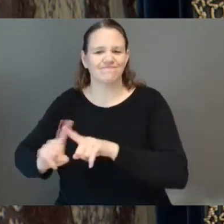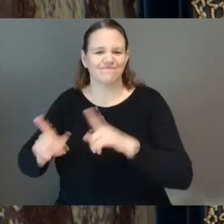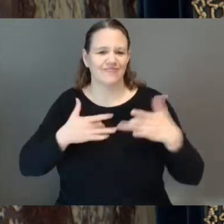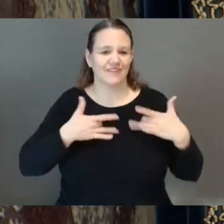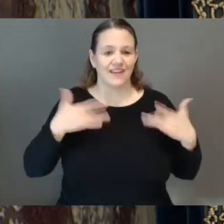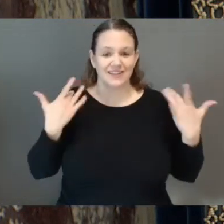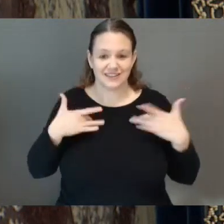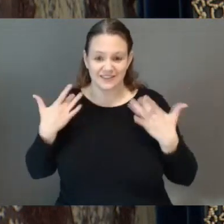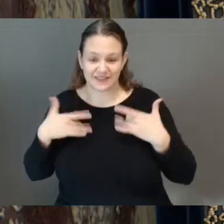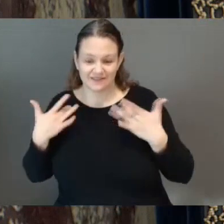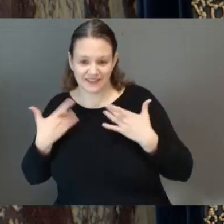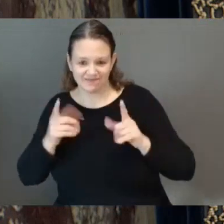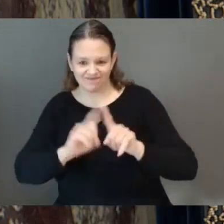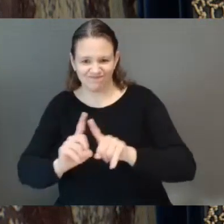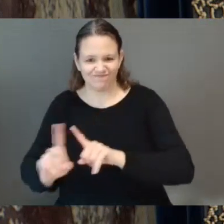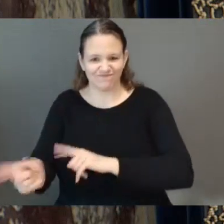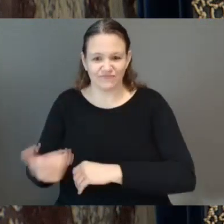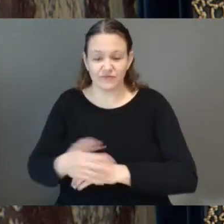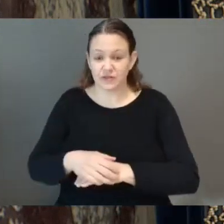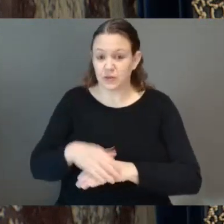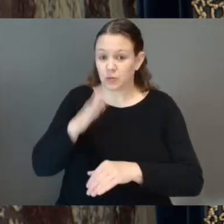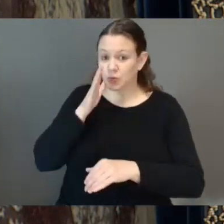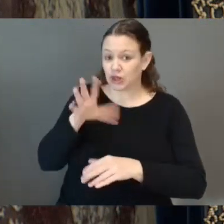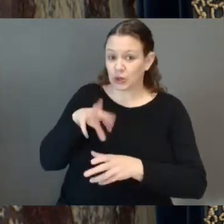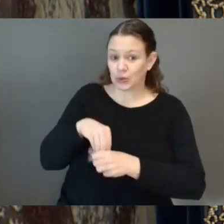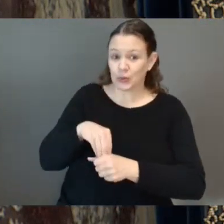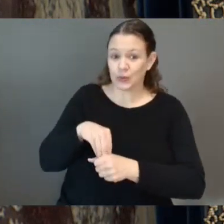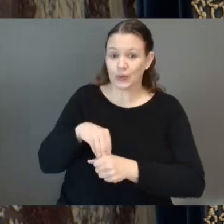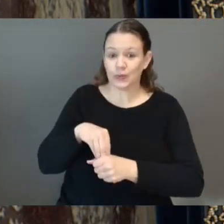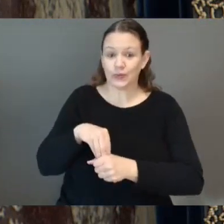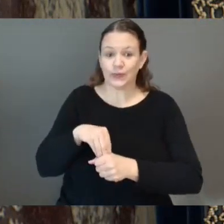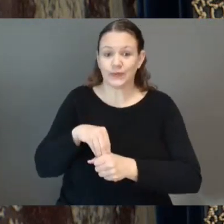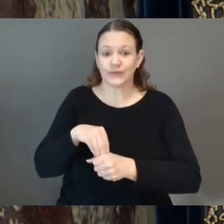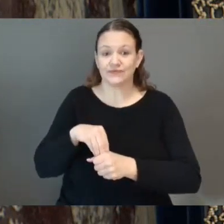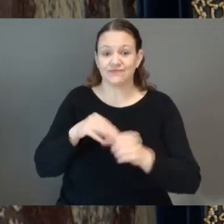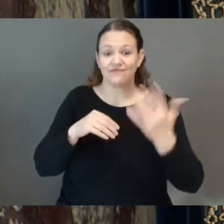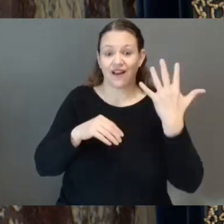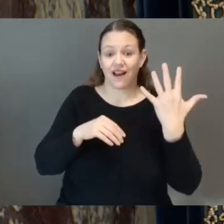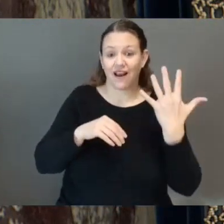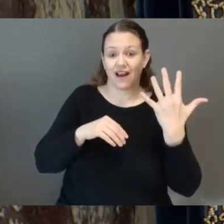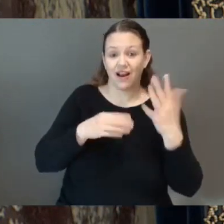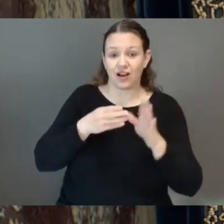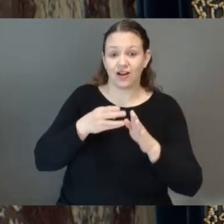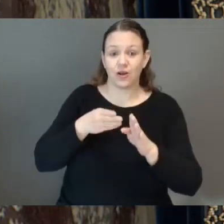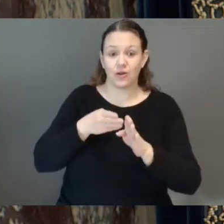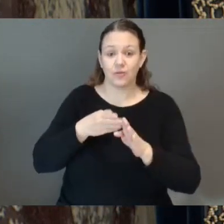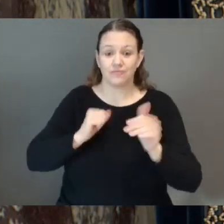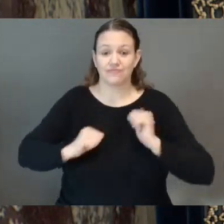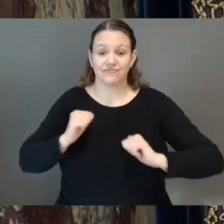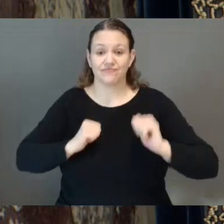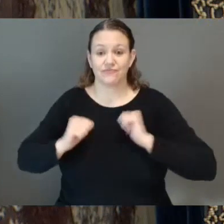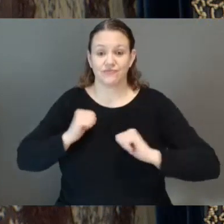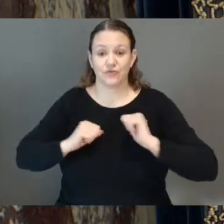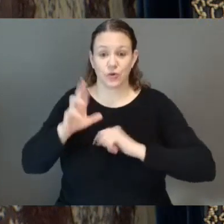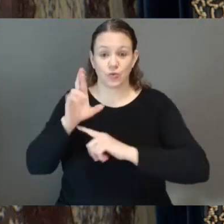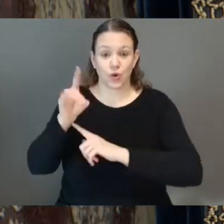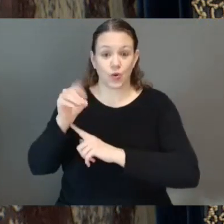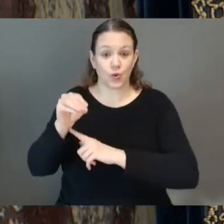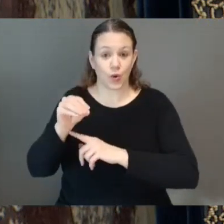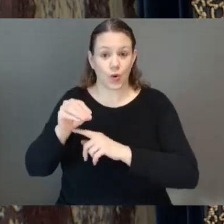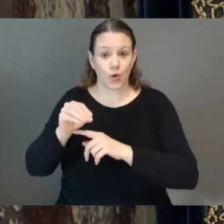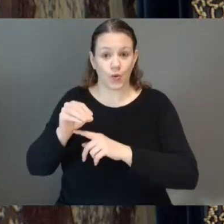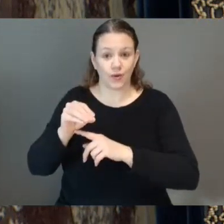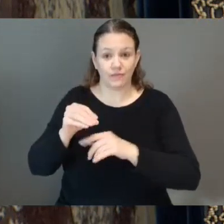well, they have five professional rodeo performances that bring competitors from all over North America, including the world